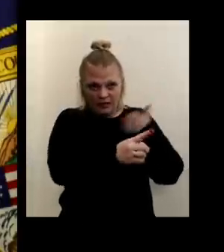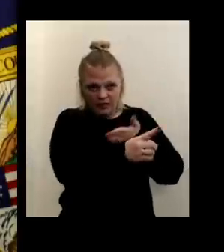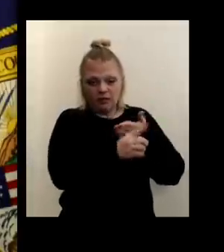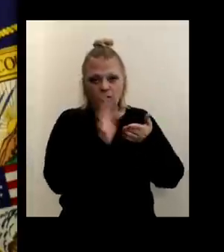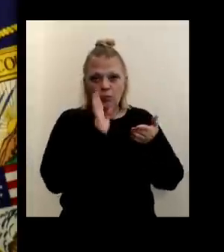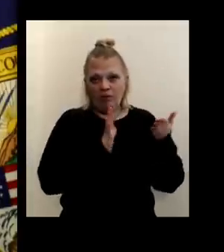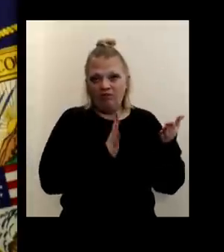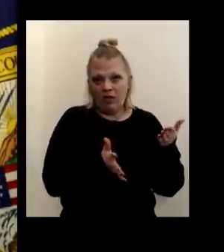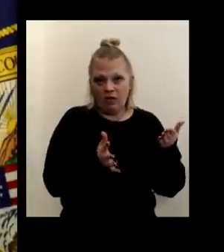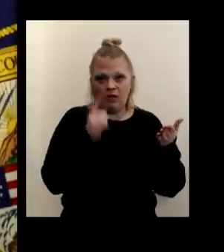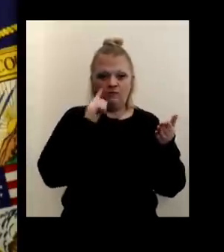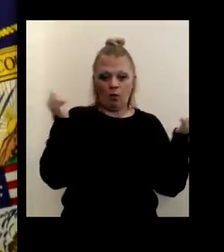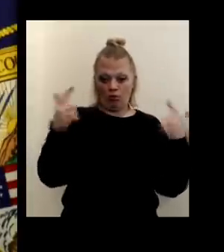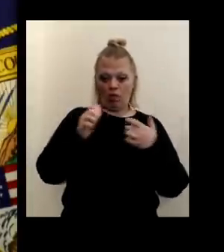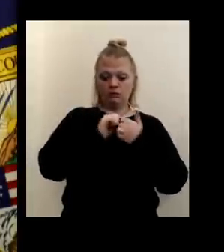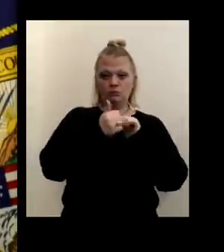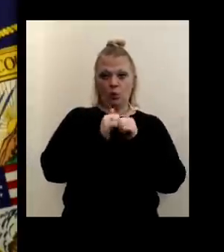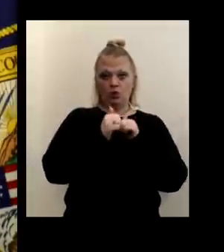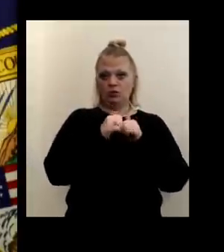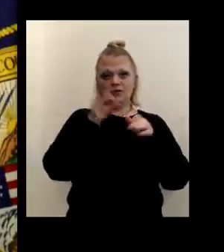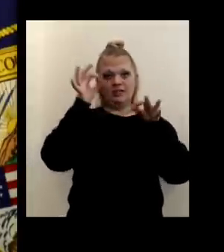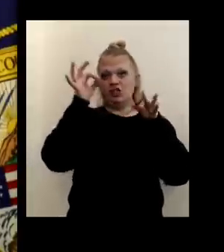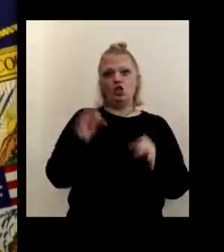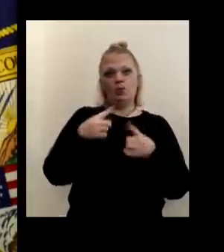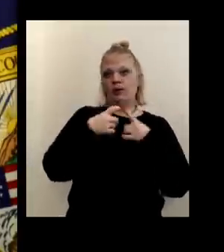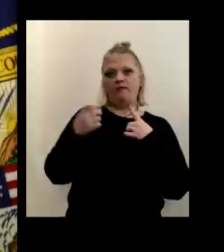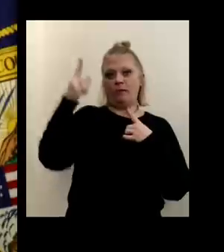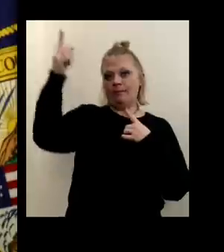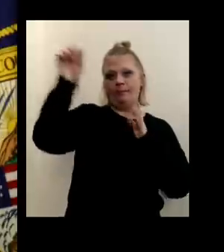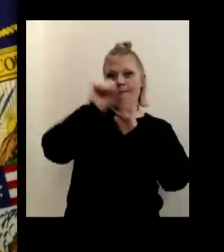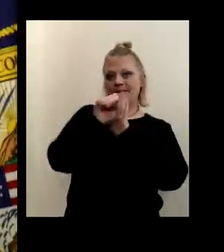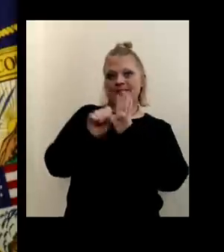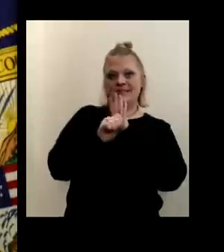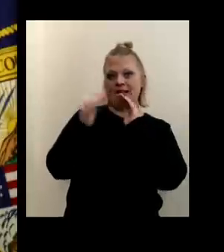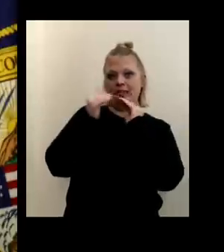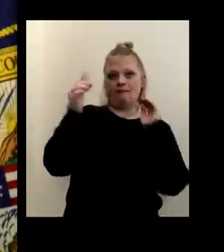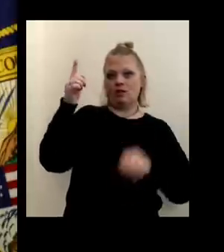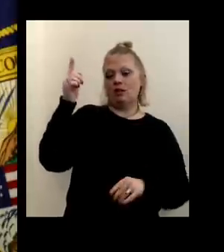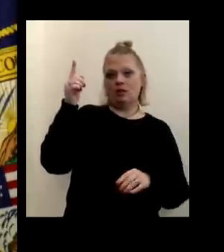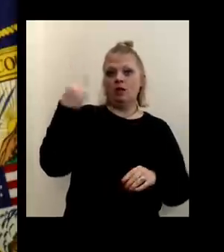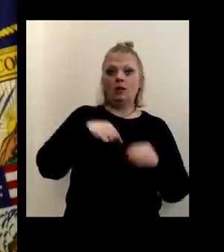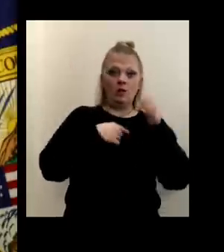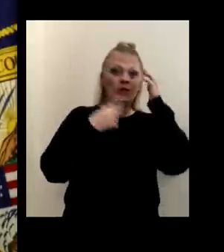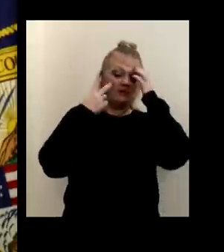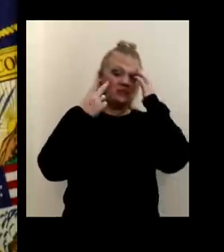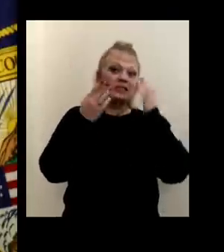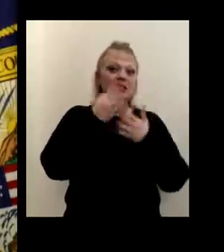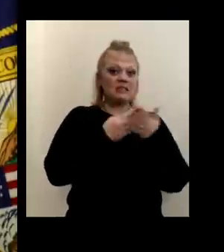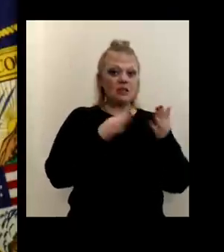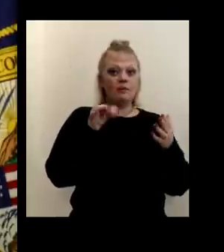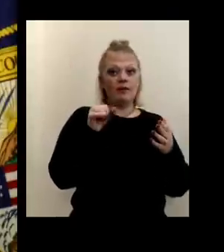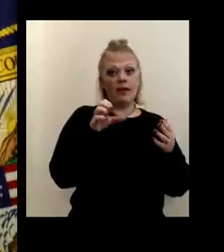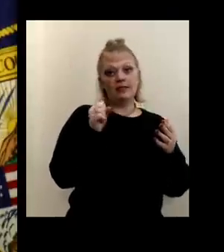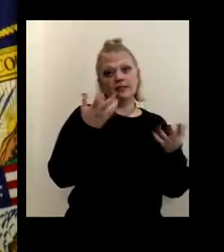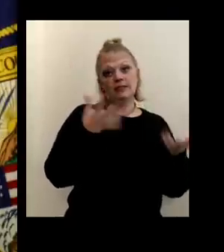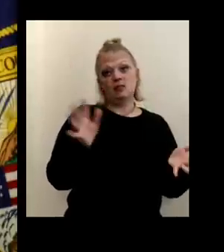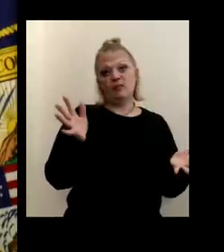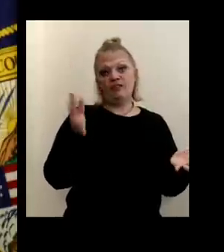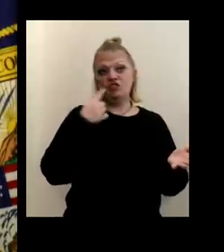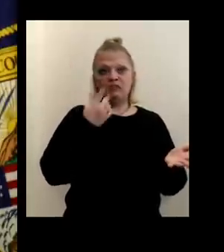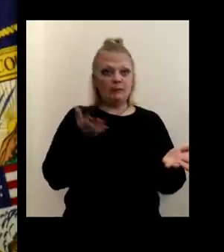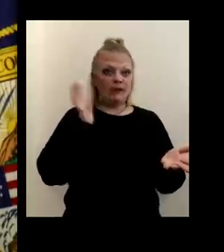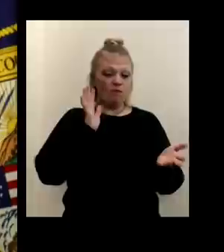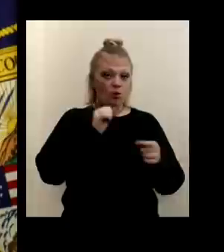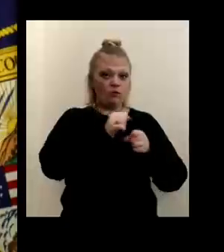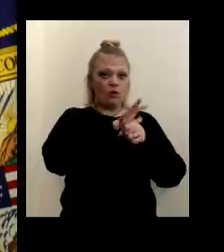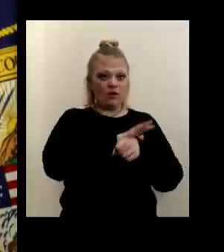all the sports, those are, uh, determinations that are made on a state level. We have seen some cases as we've noted in the past of